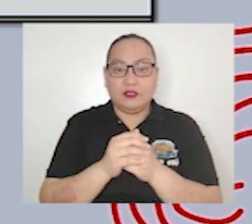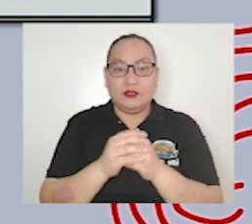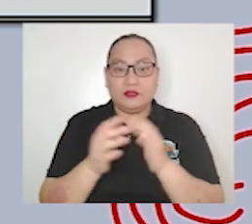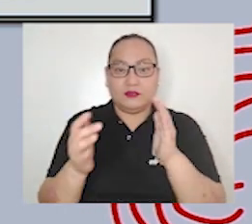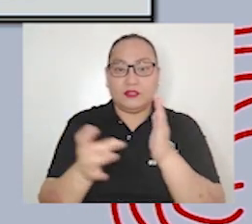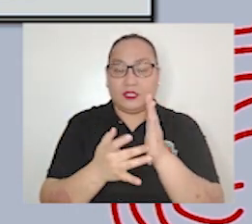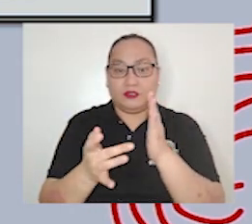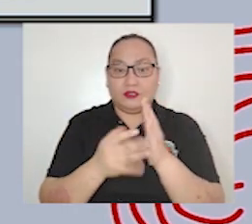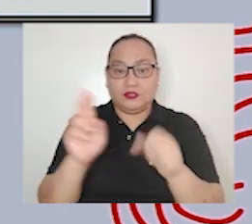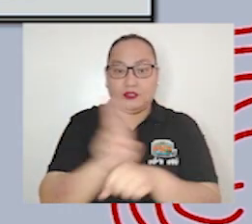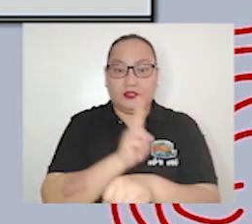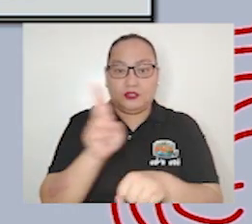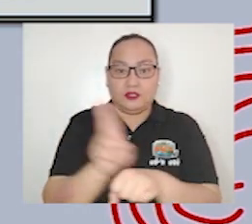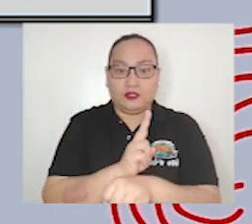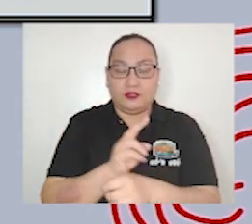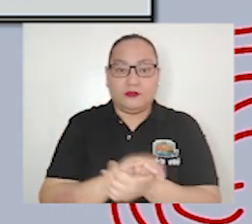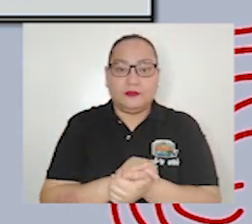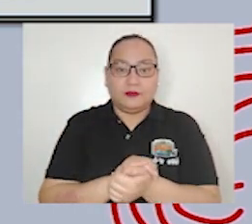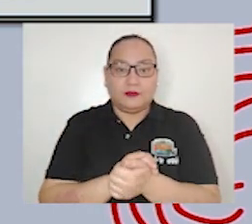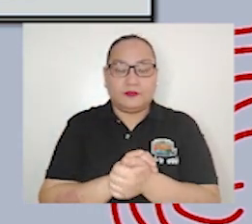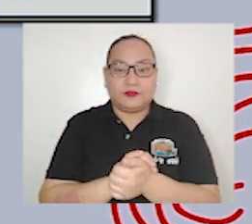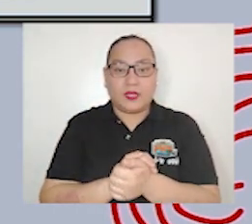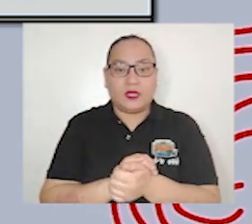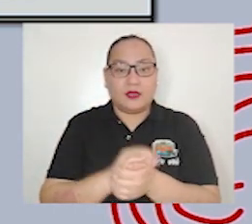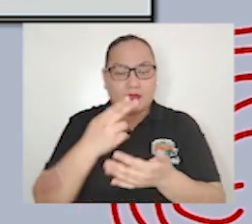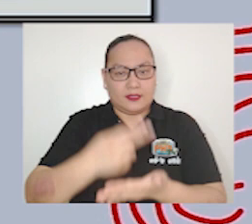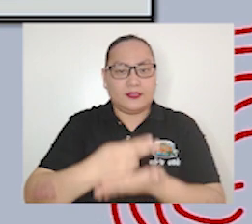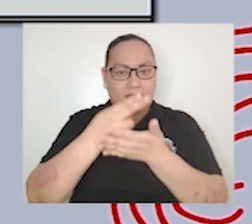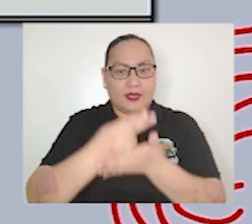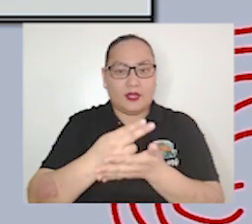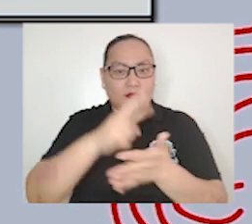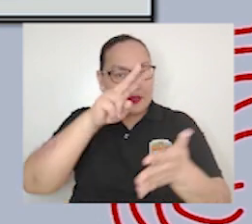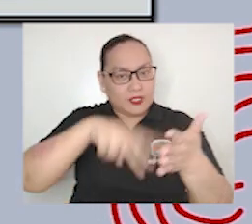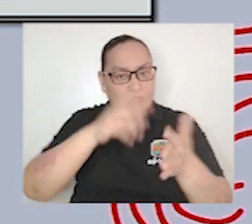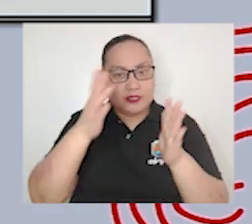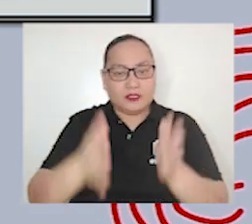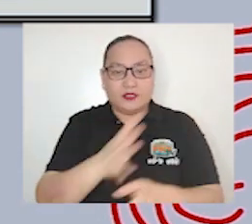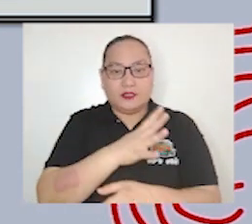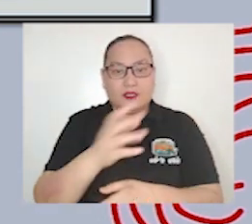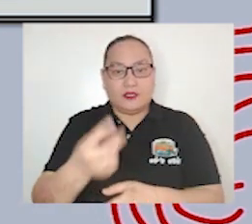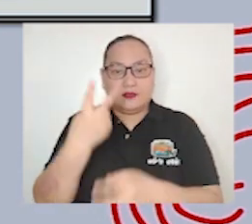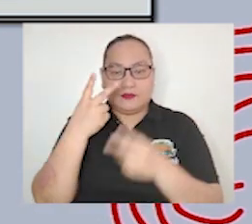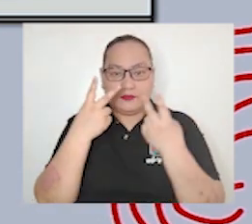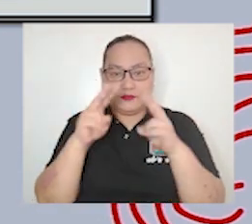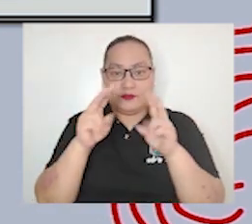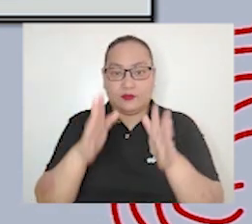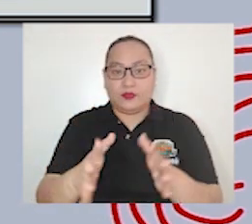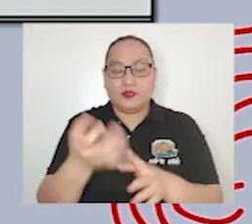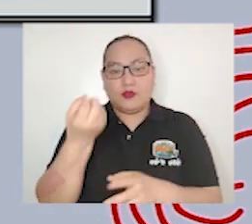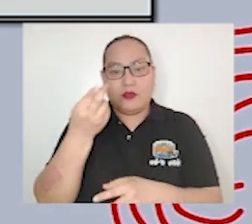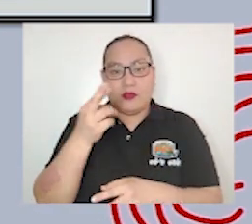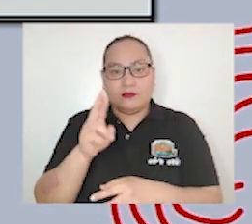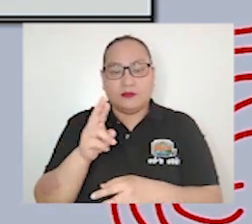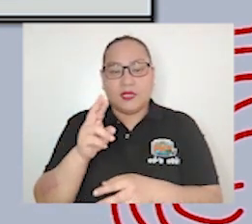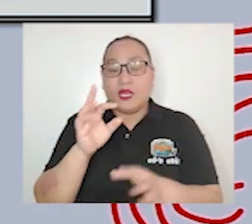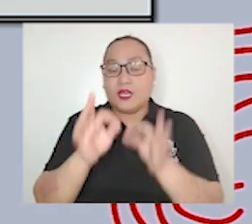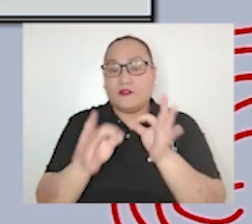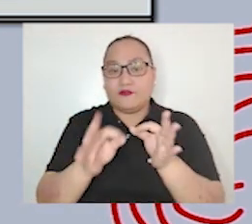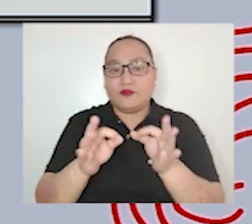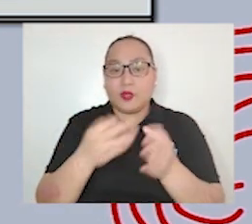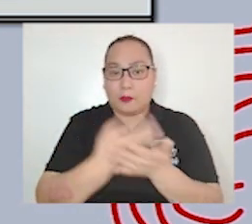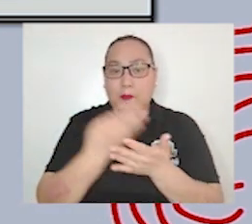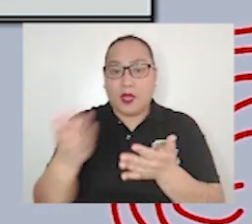These reviews will help readers or viewers if they're going to buy the book or watch the film version